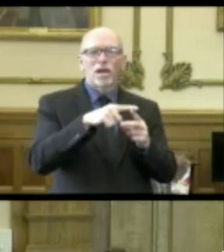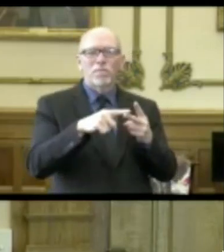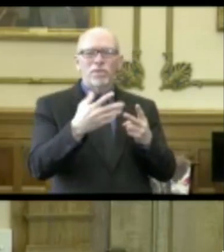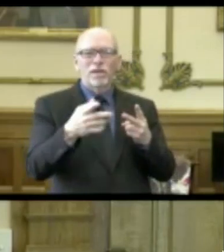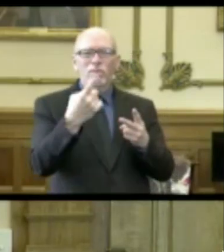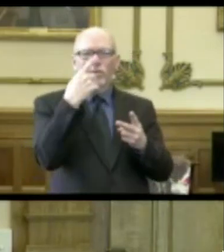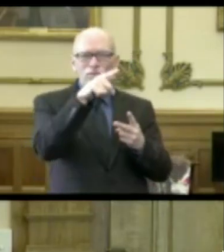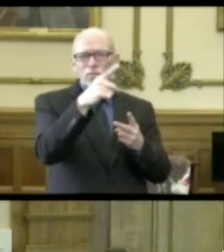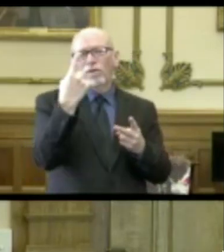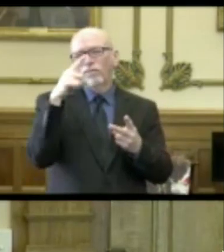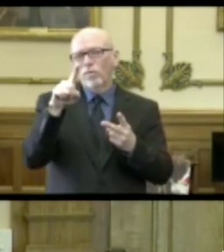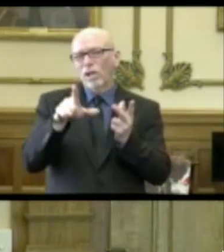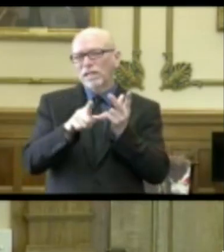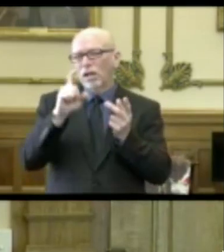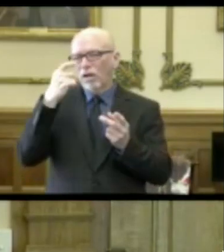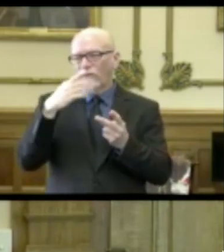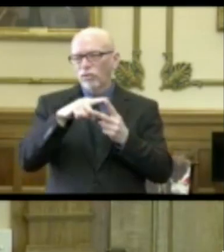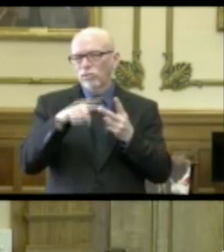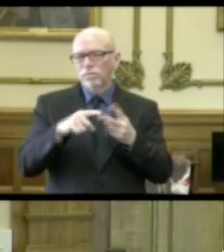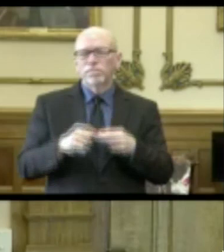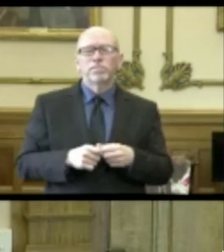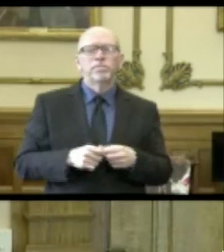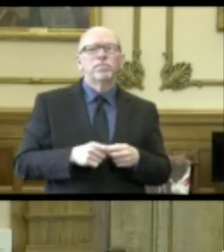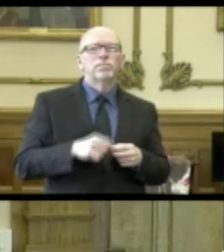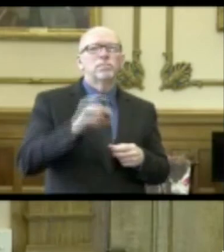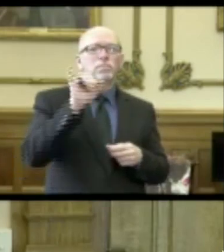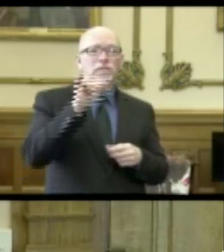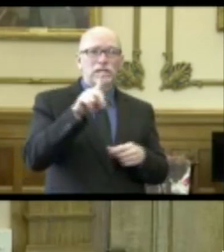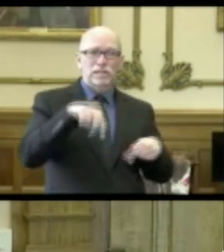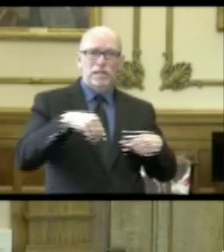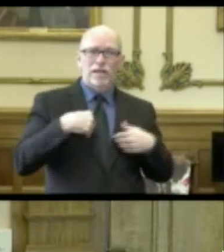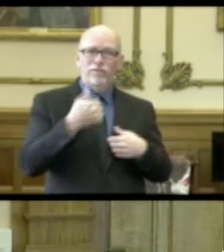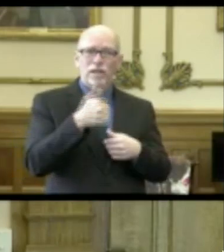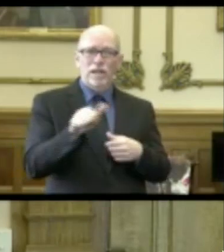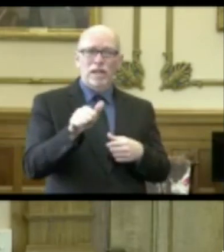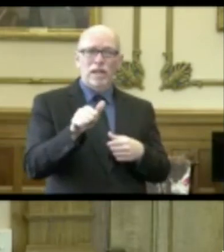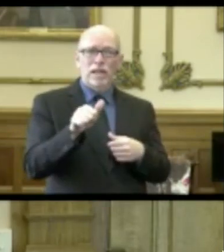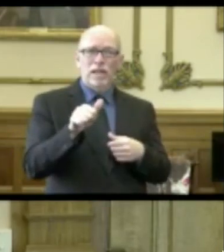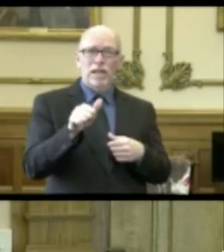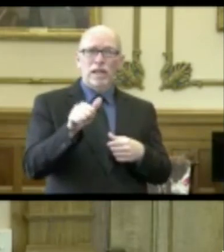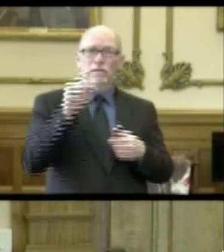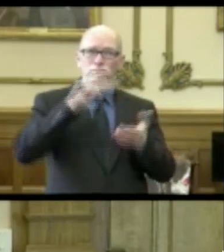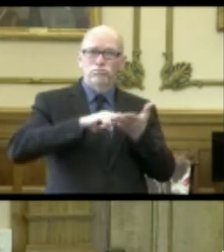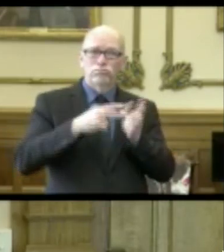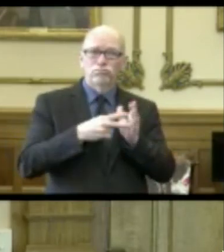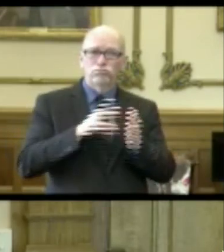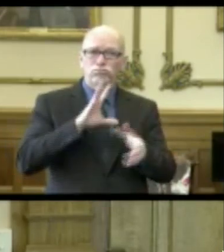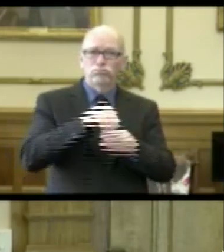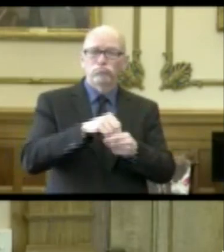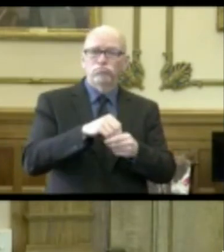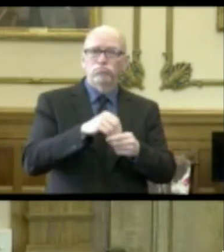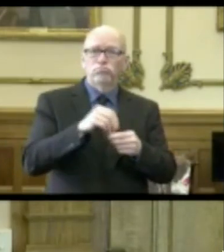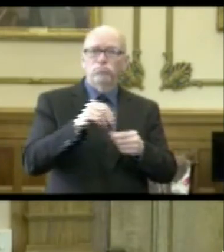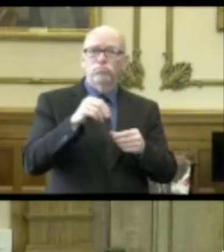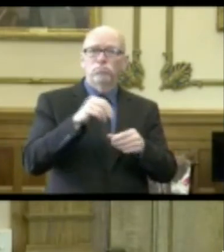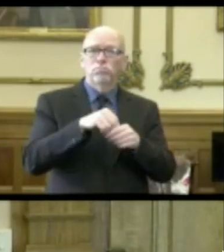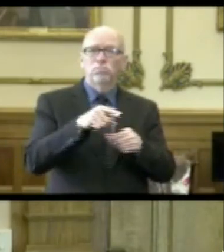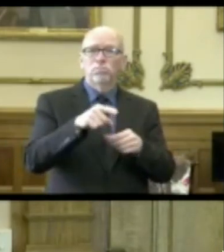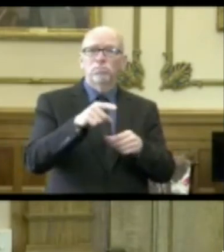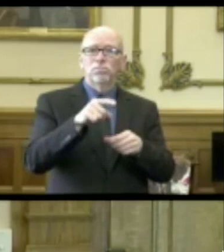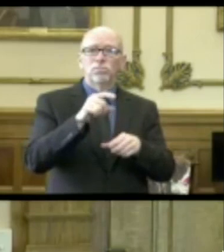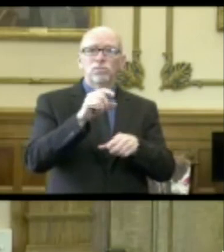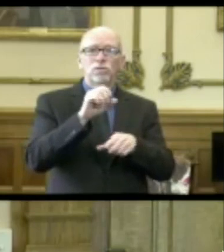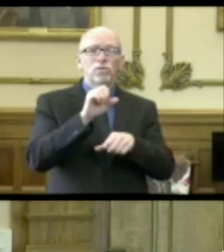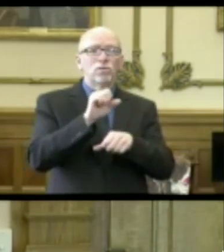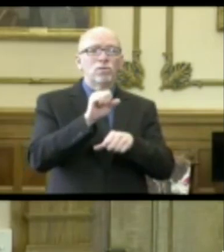think one for you, one for the lieutenant governor, actually, Does Indiana have any intention to participate in the WorkShares